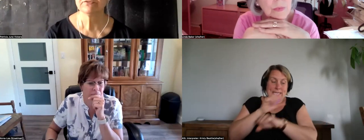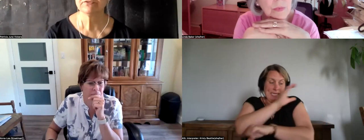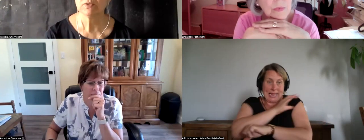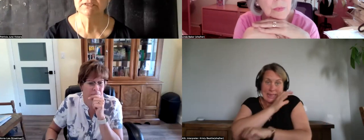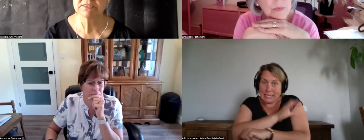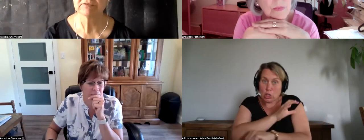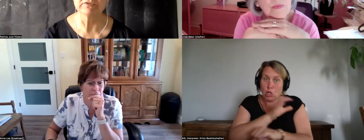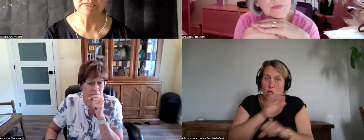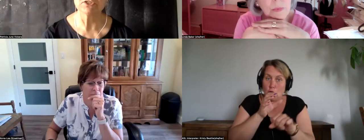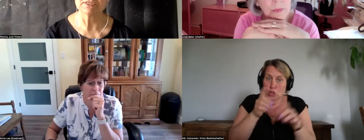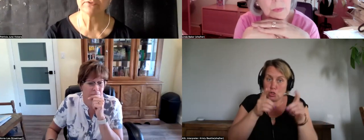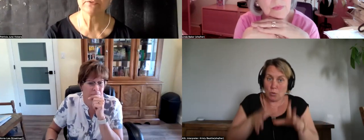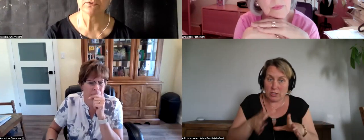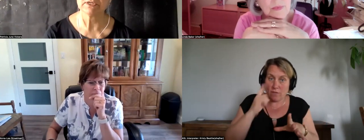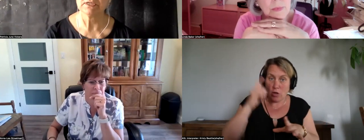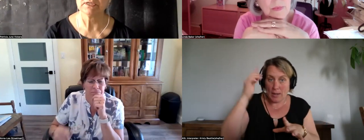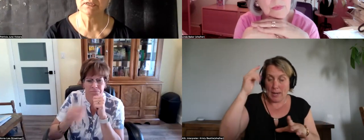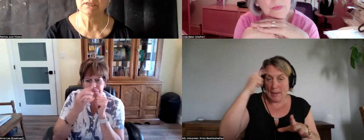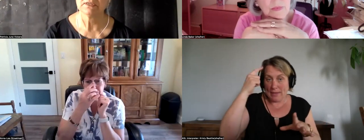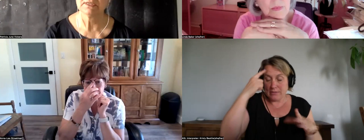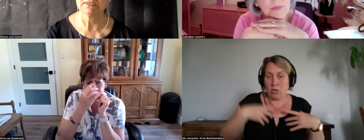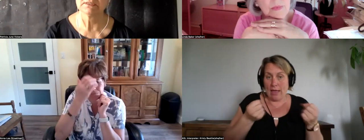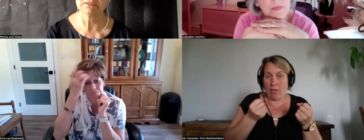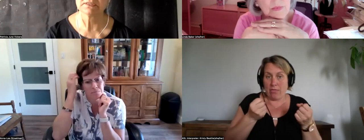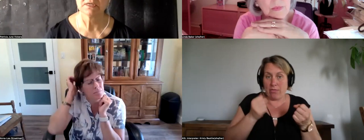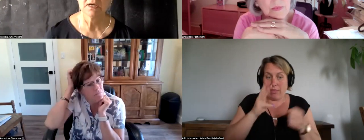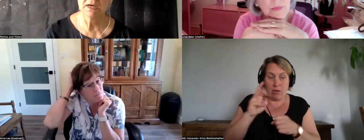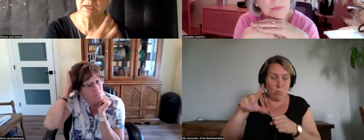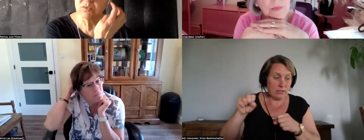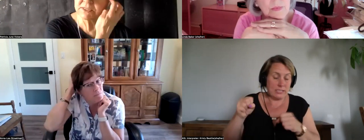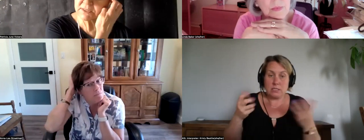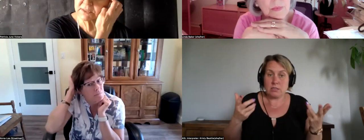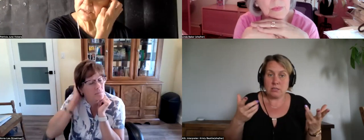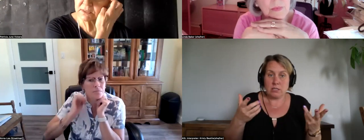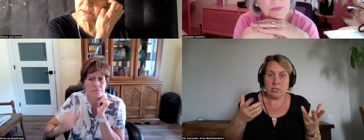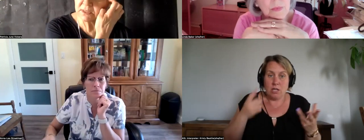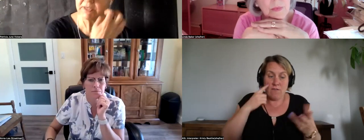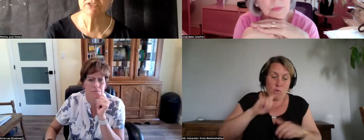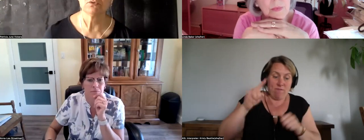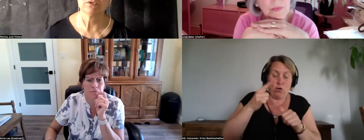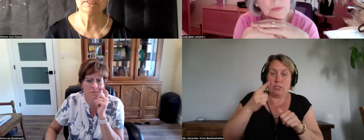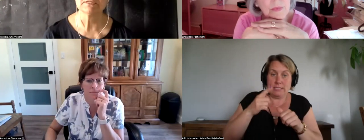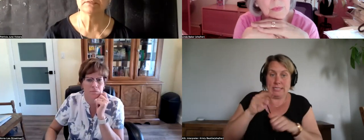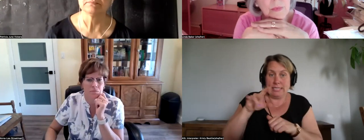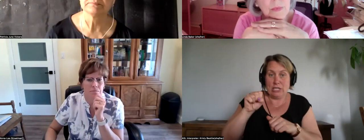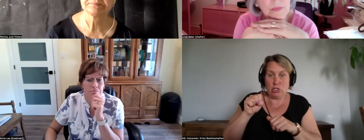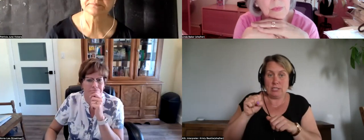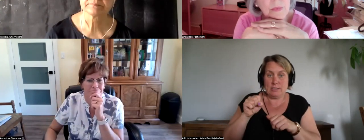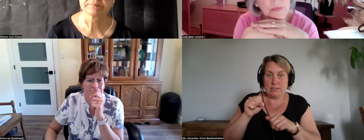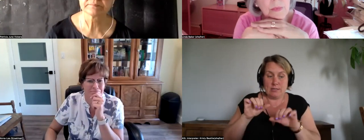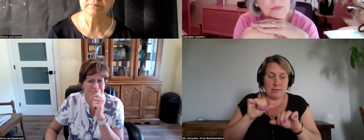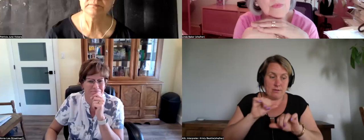mental health and wellness for first nations health authority and i was impatient with the system